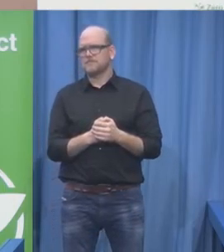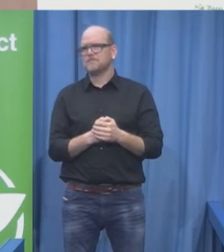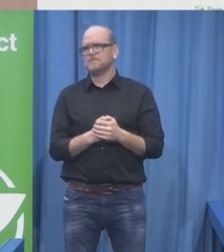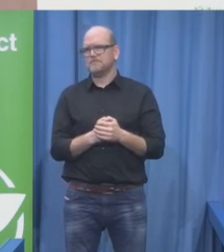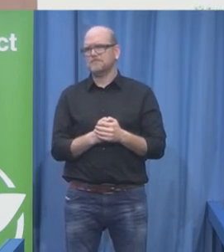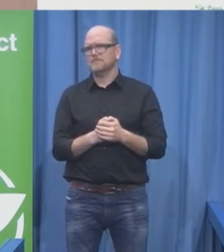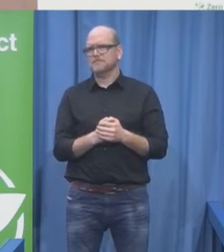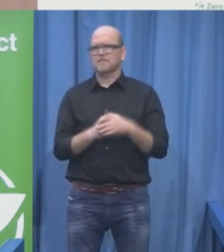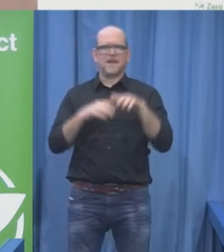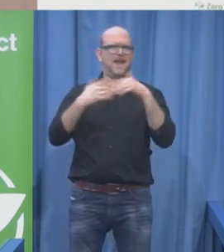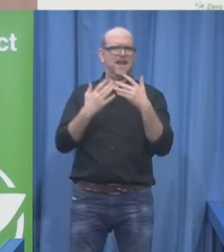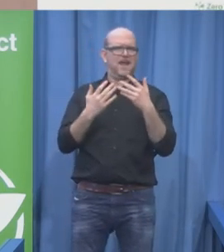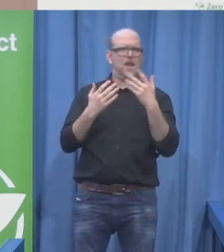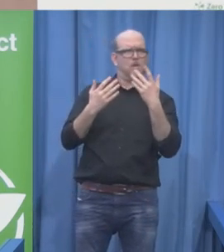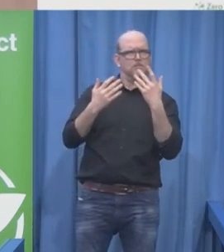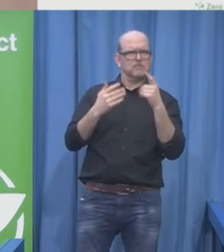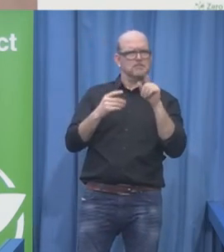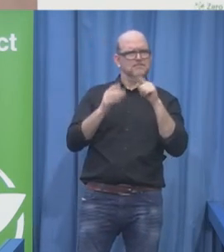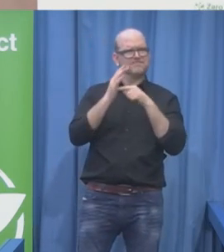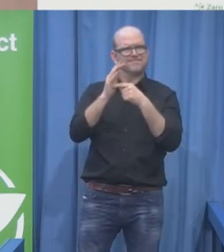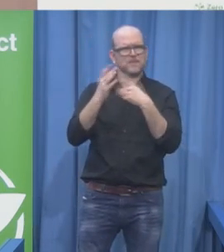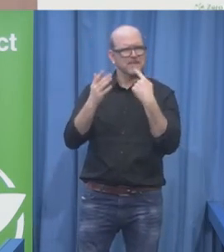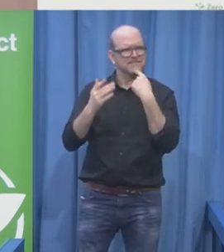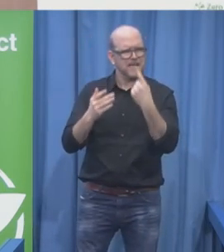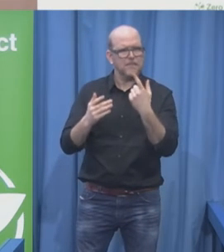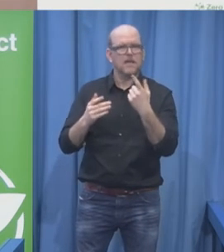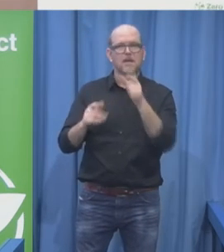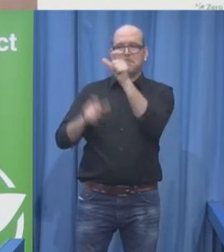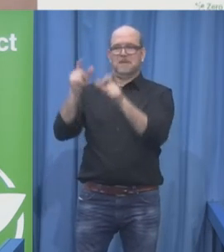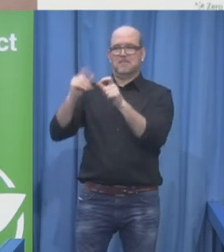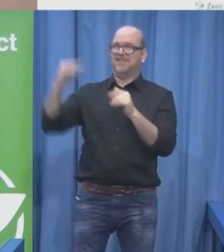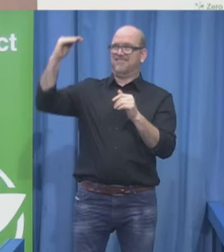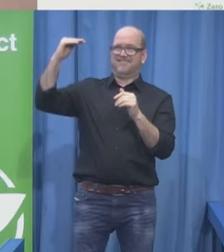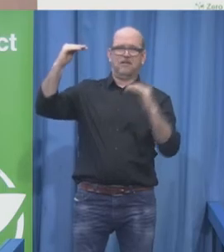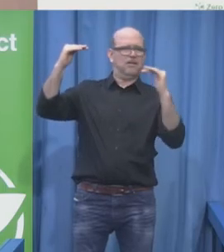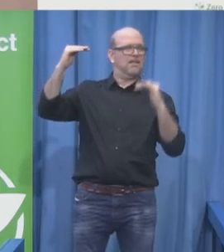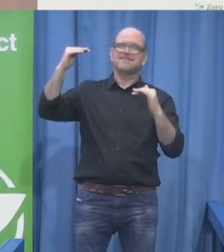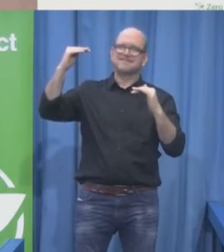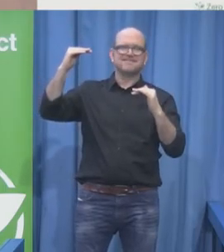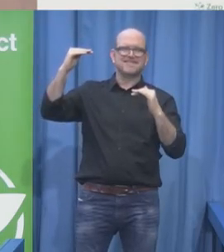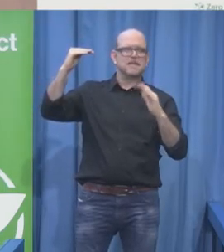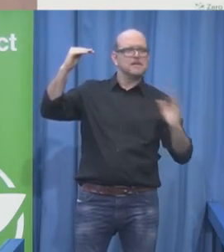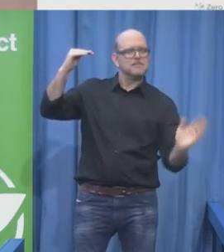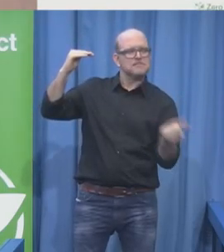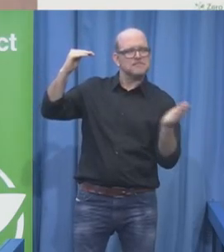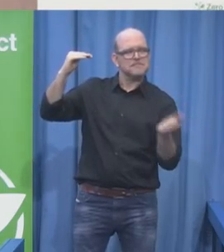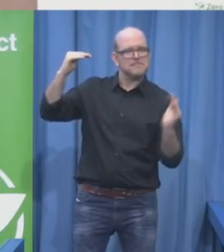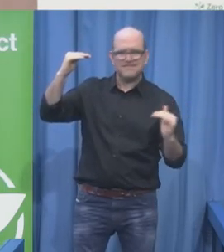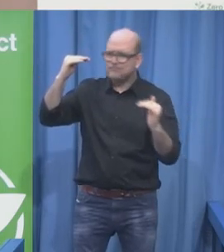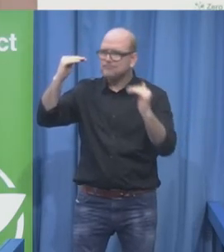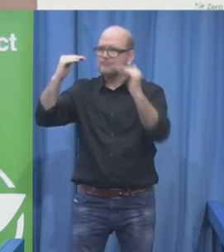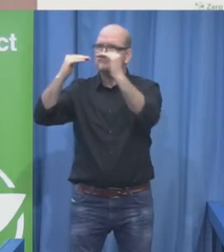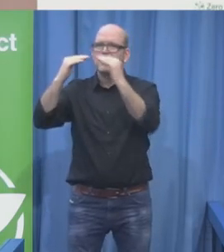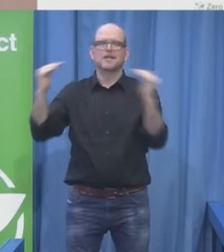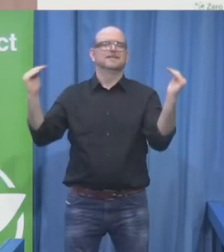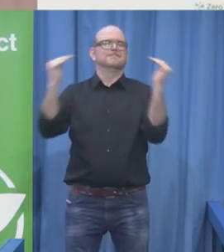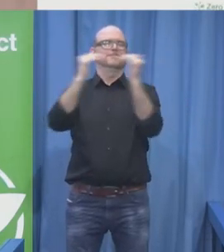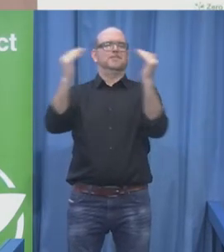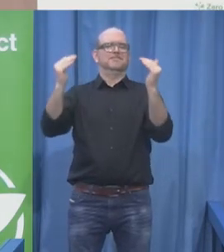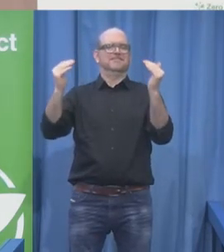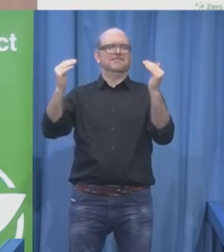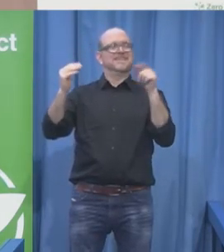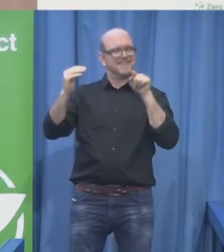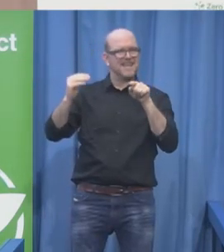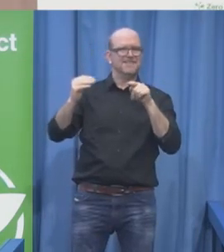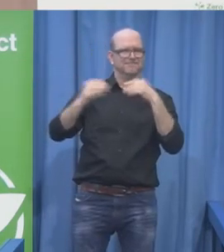ensure equal opportunities for them to participate in a meaningful manner on equitable terms, then we have reached, finally,